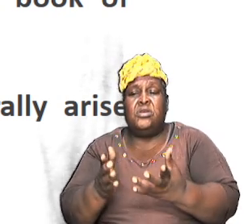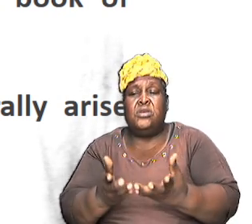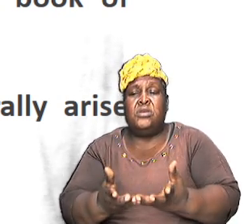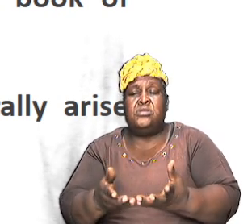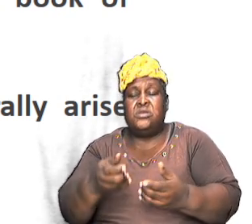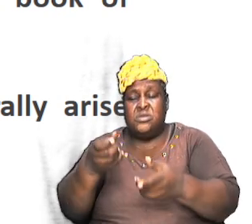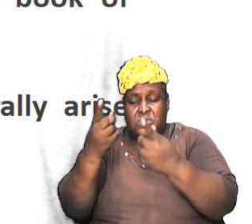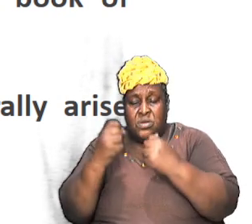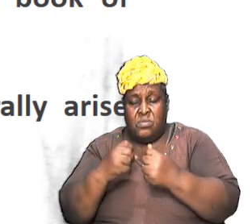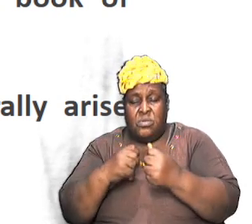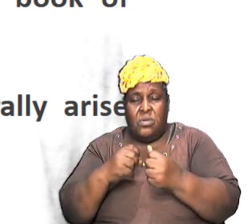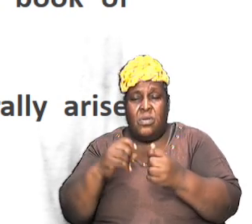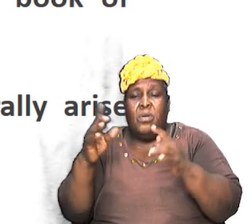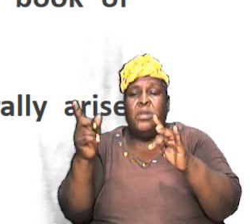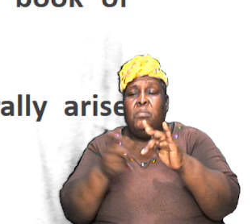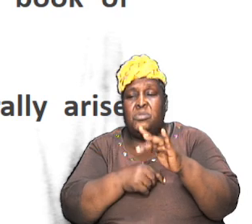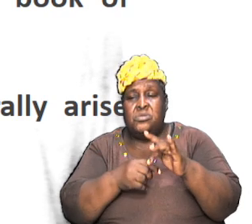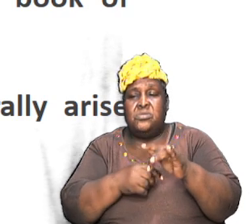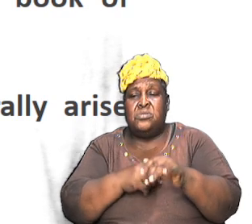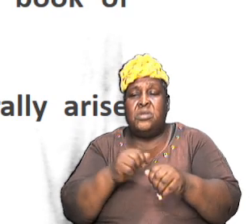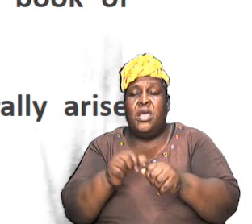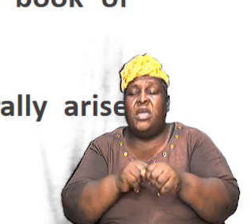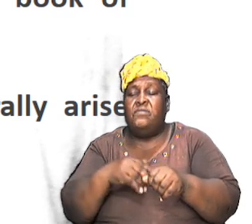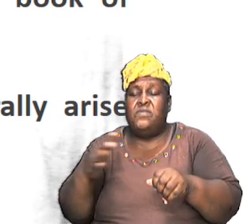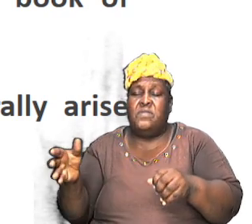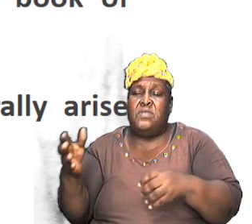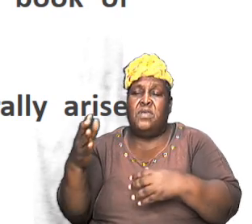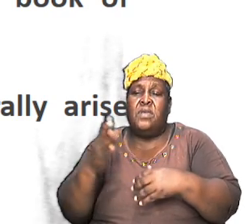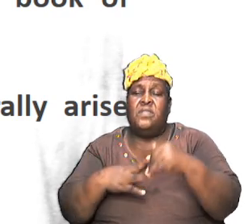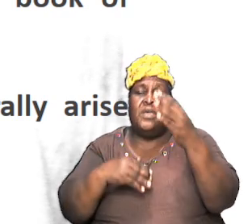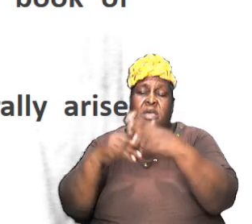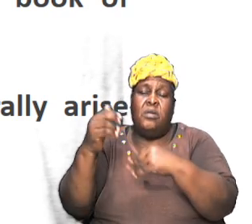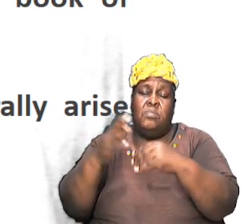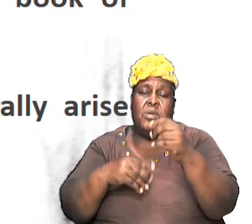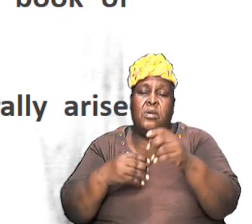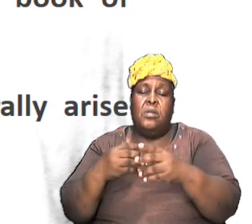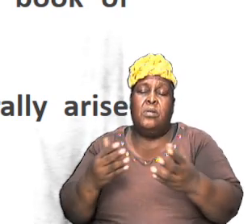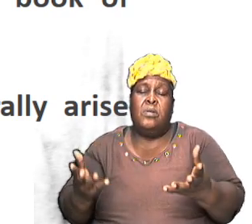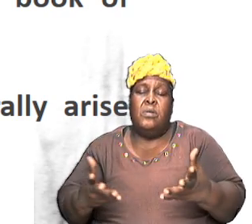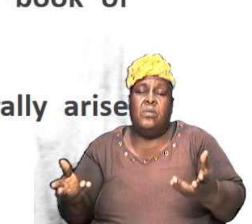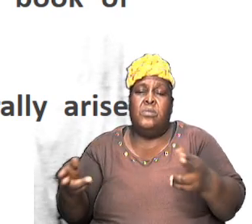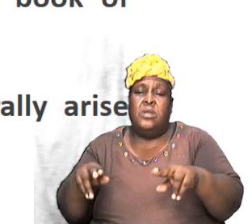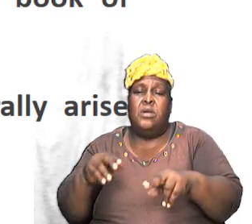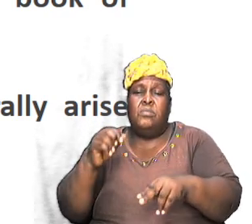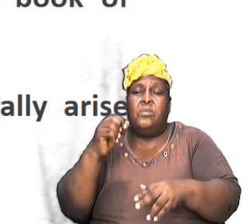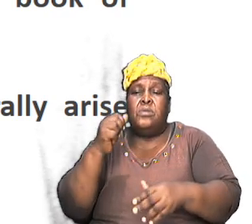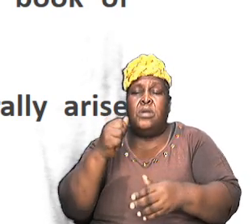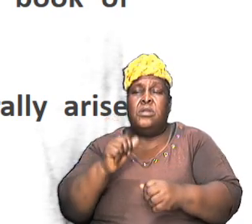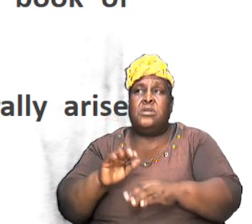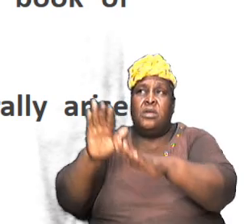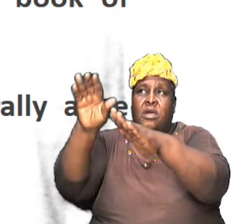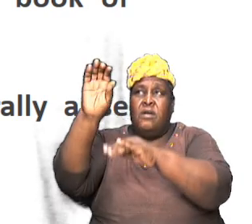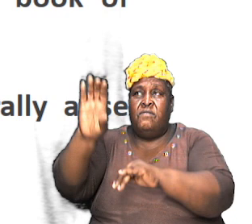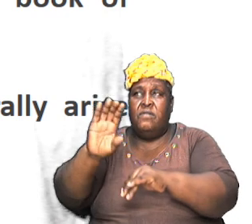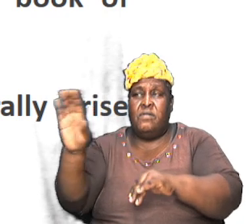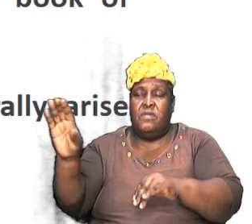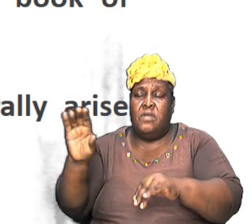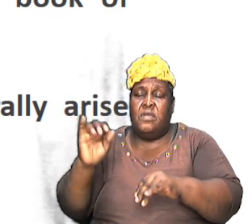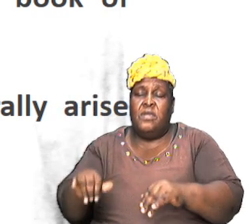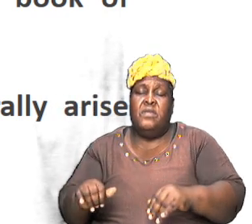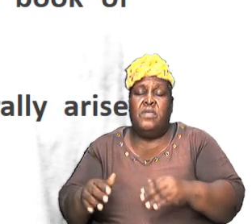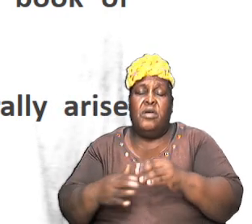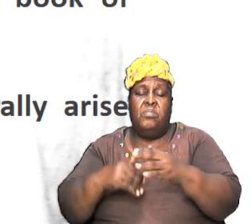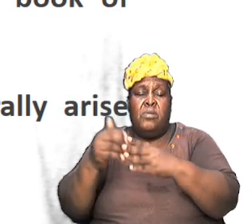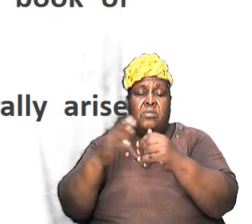everything there was a build up to what happened at Calvary and that build up started in the book of Genesis